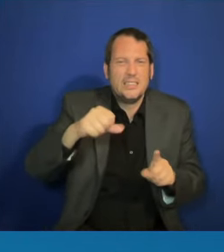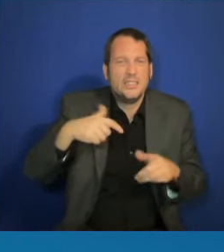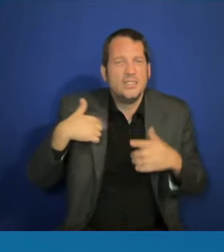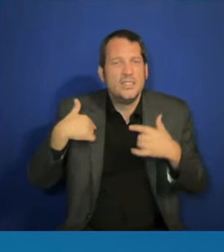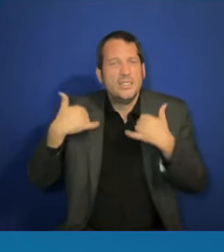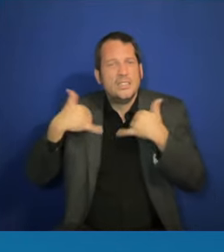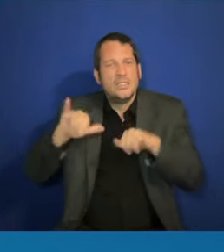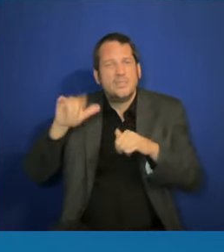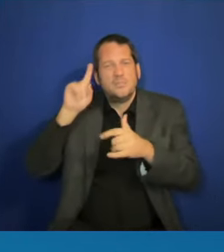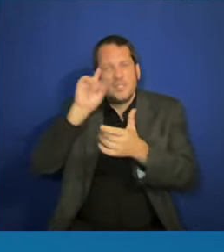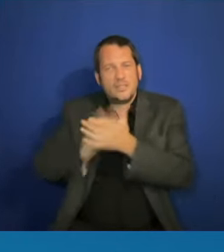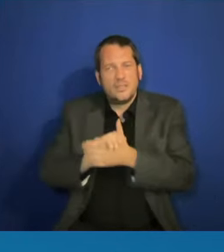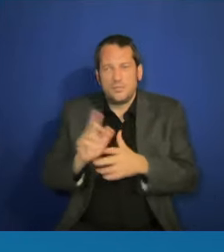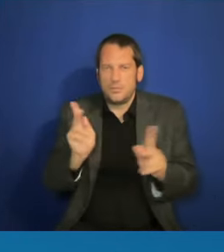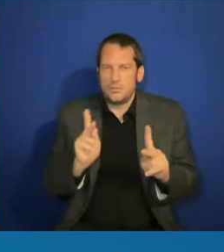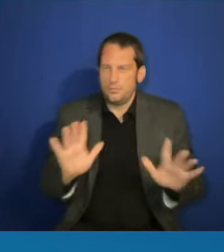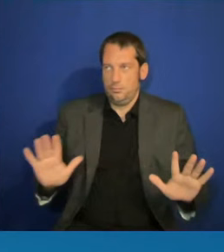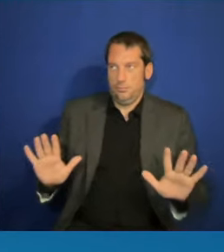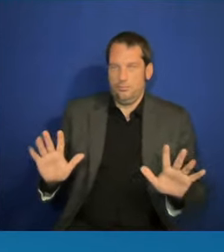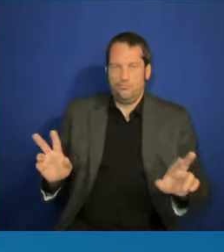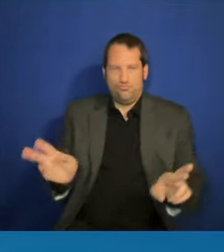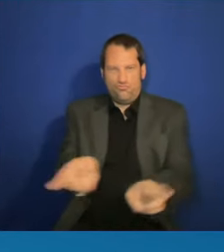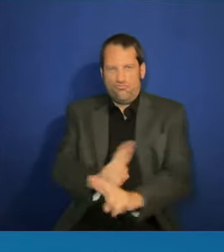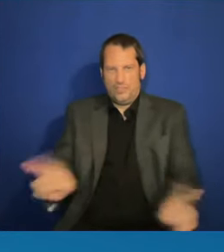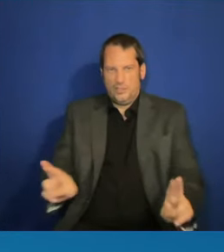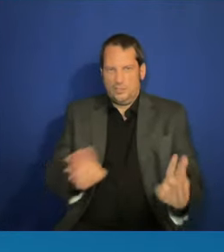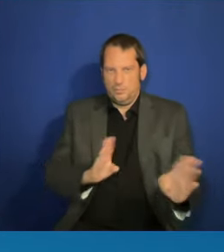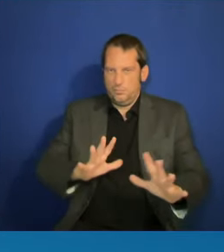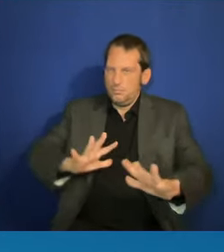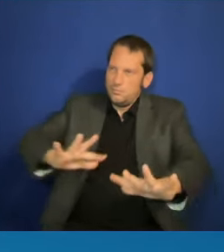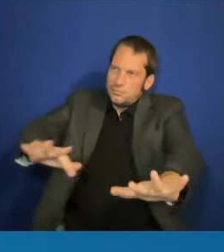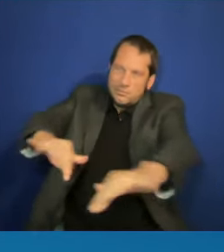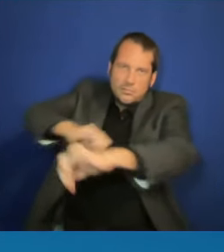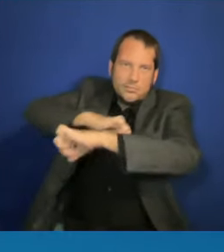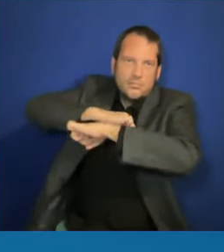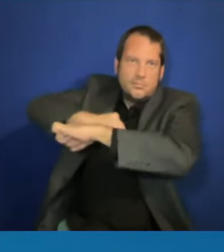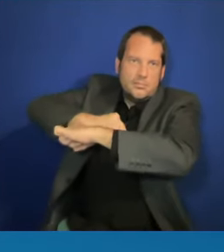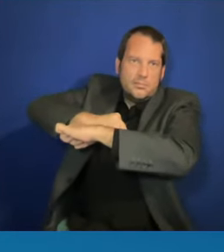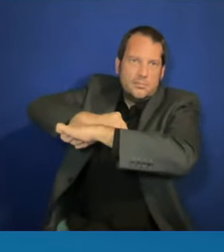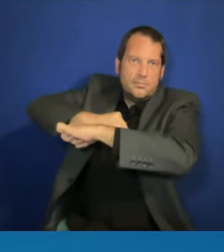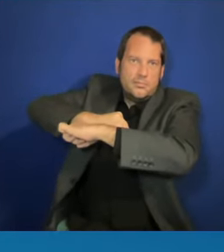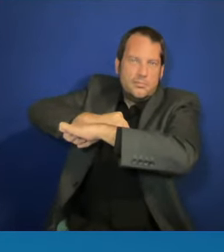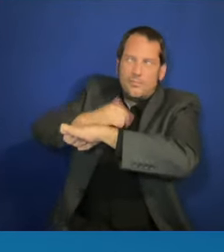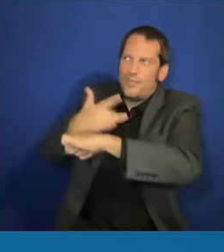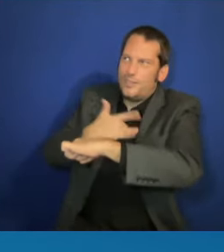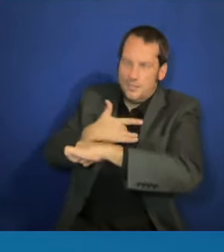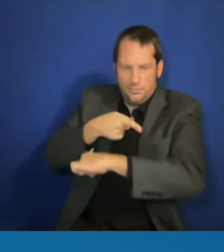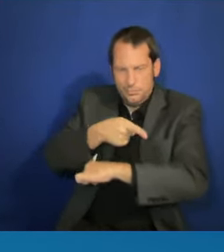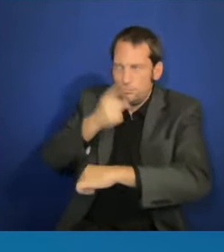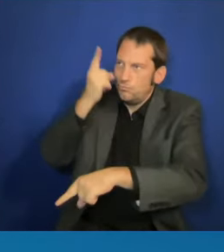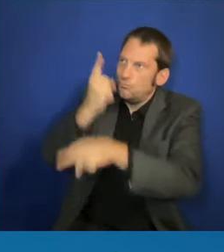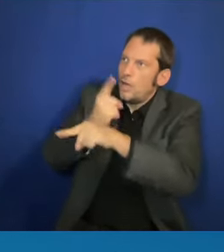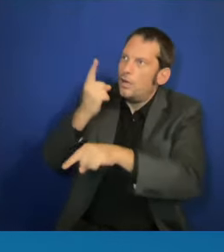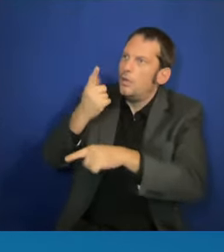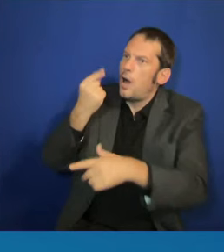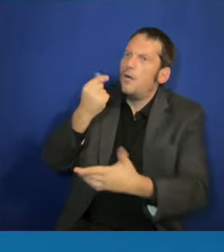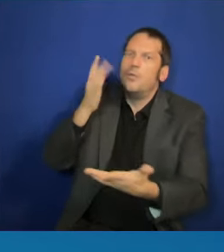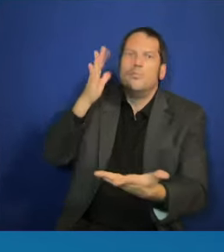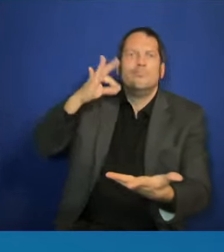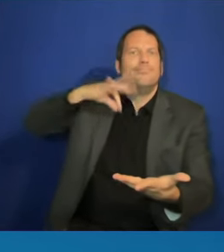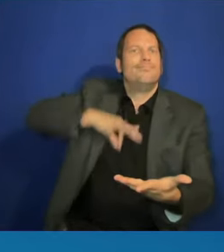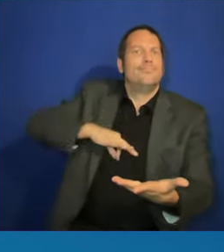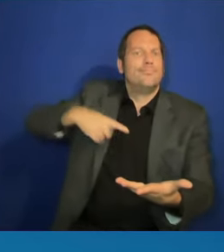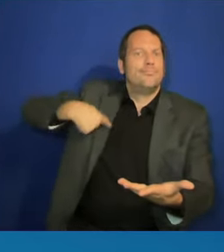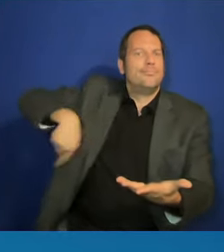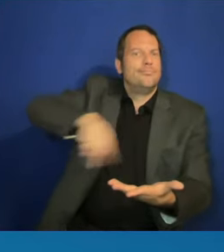in defense of what is right and what is good and what we believe ourselves to be as the United States of America. Awesome.